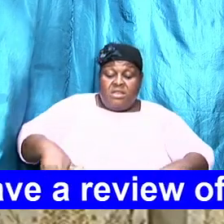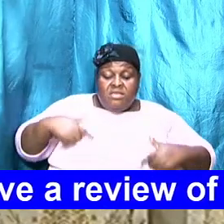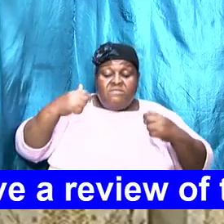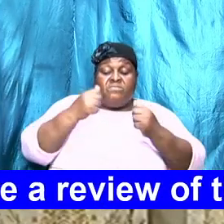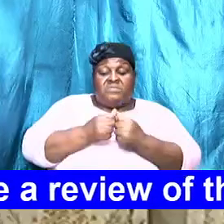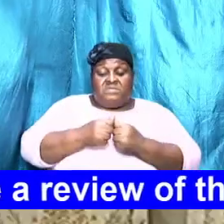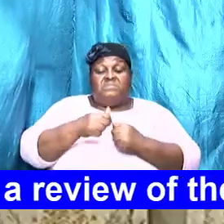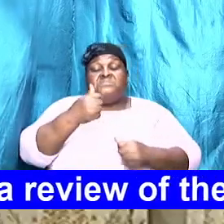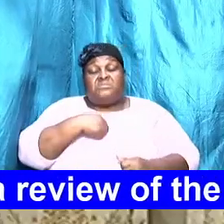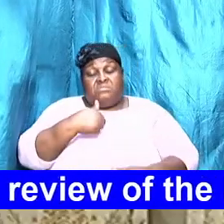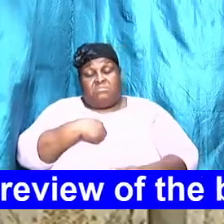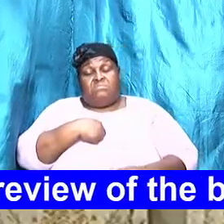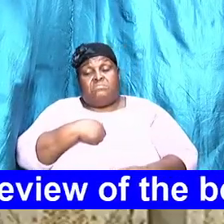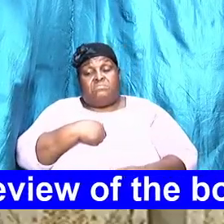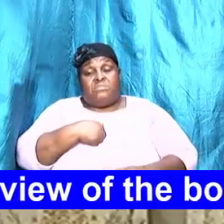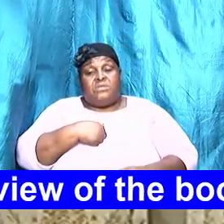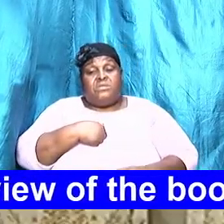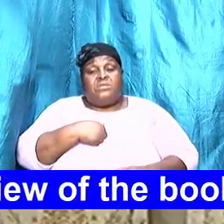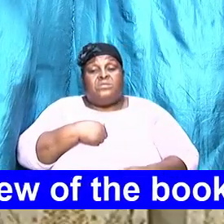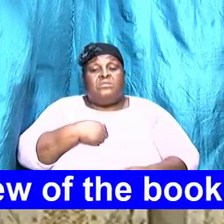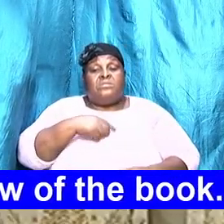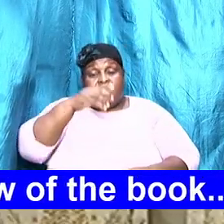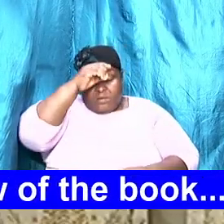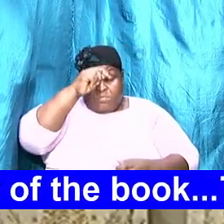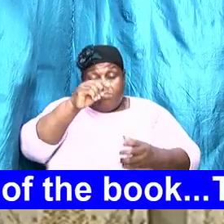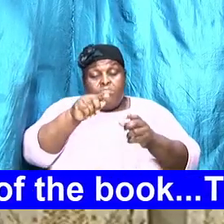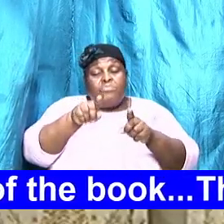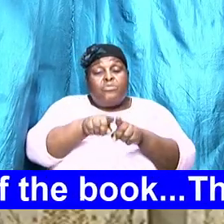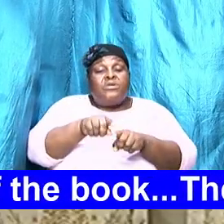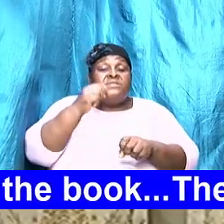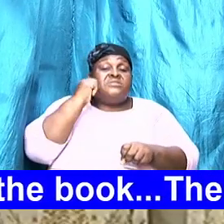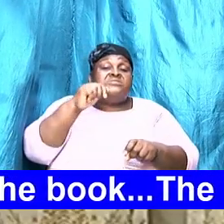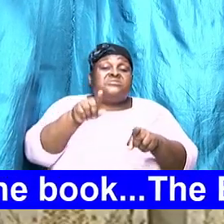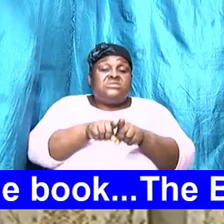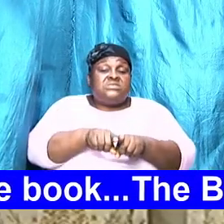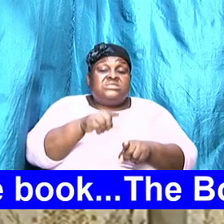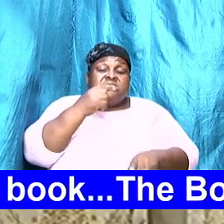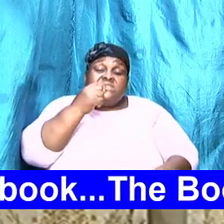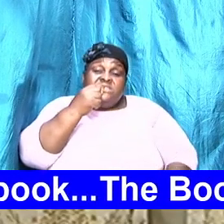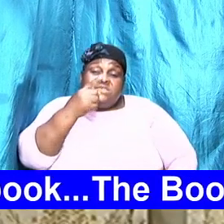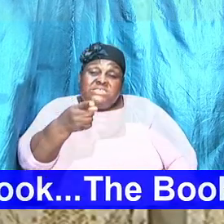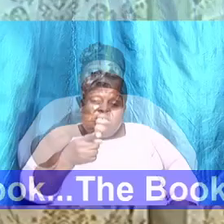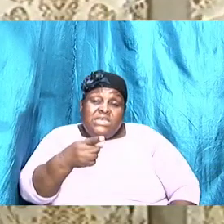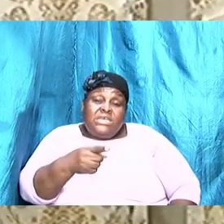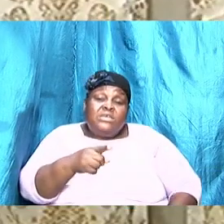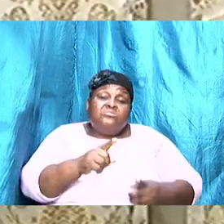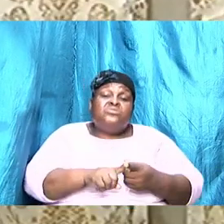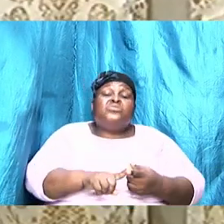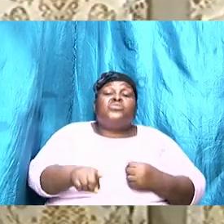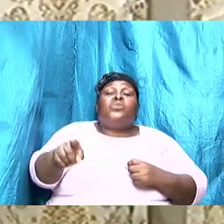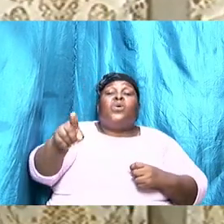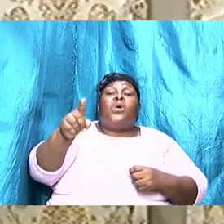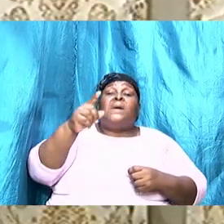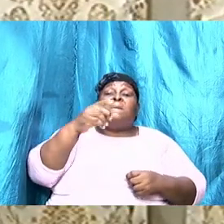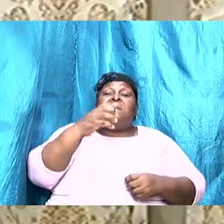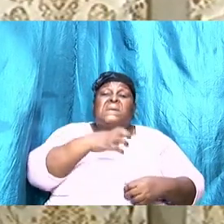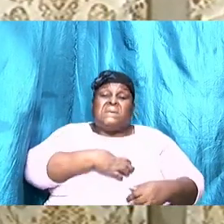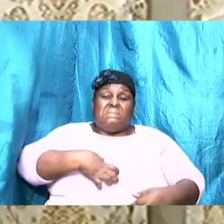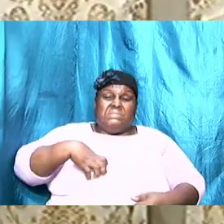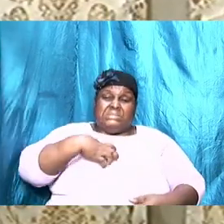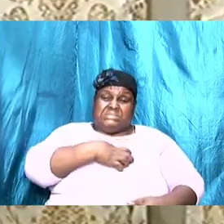contributing, brothers and sisters, if I mind, say it bluntly, to misery